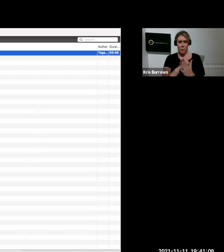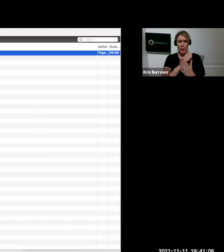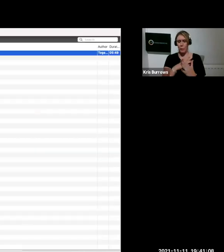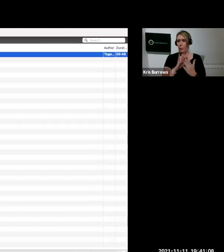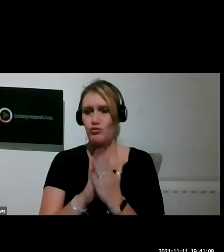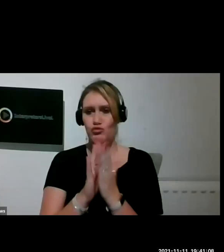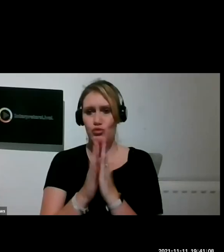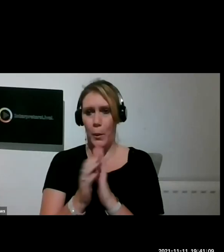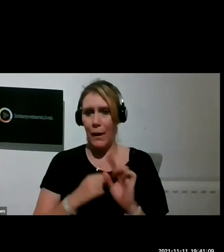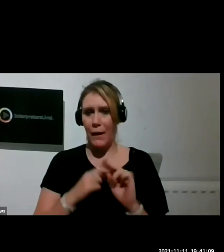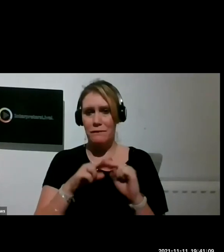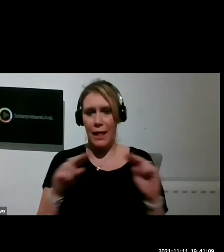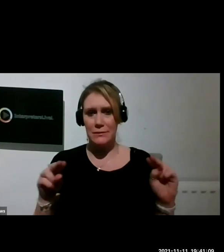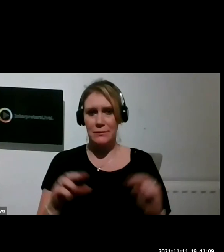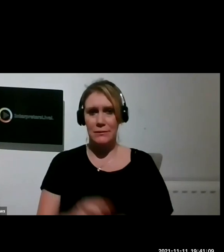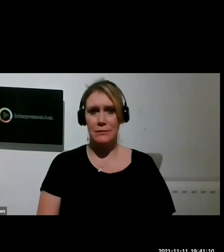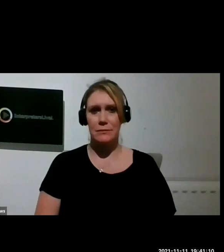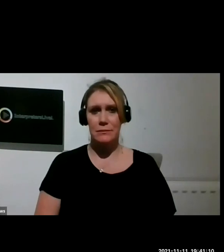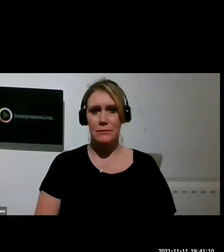flat.